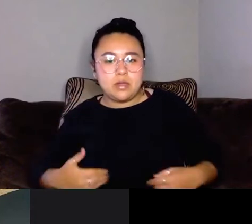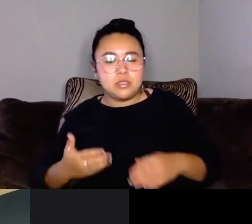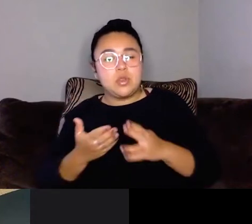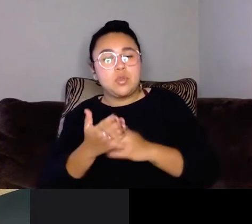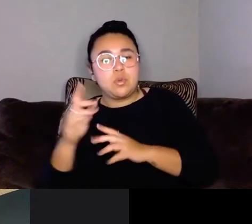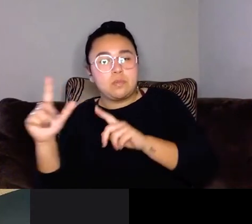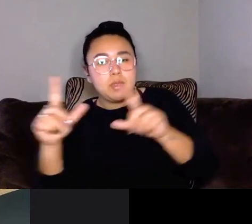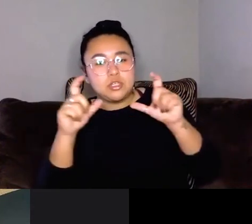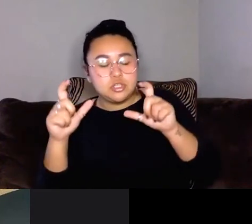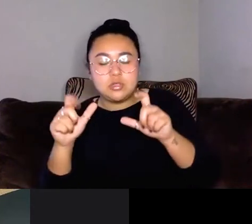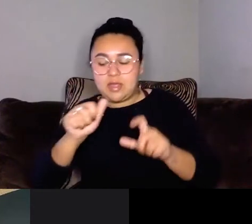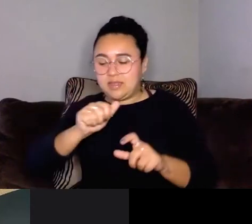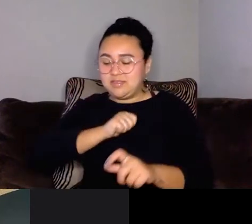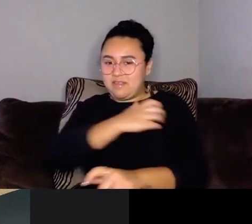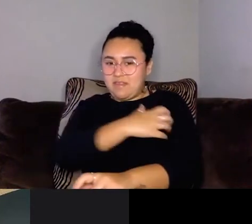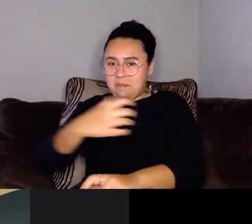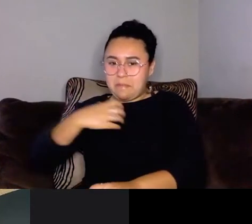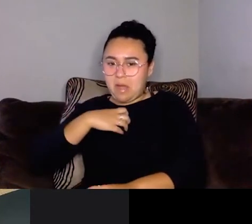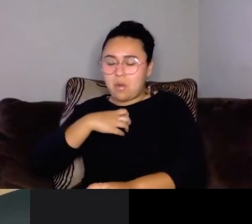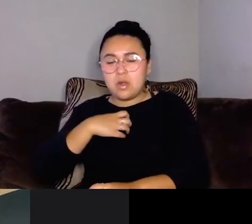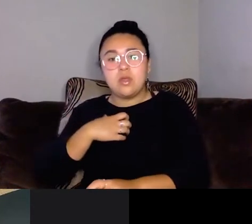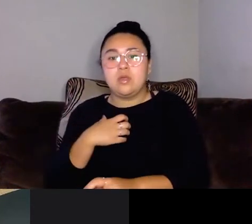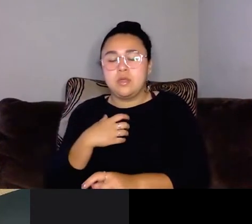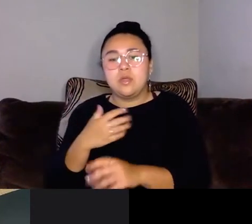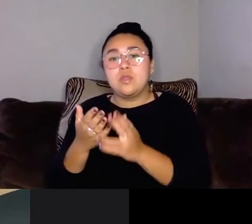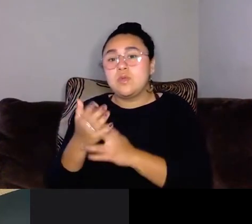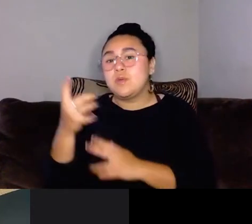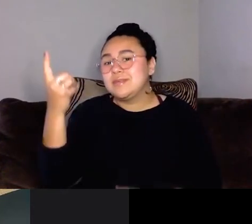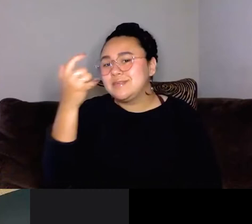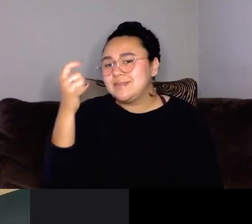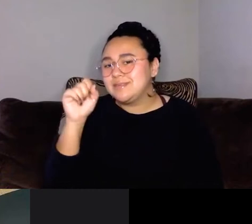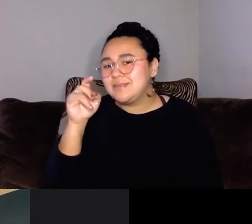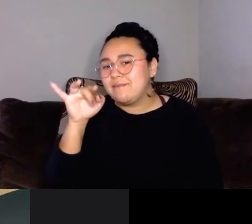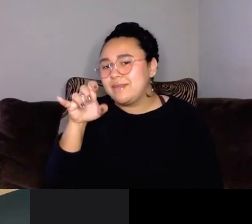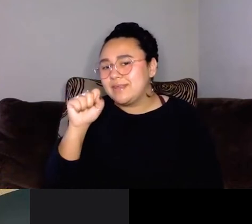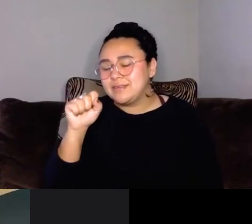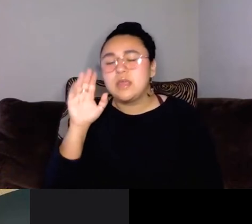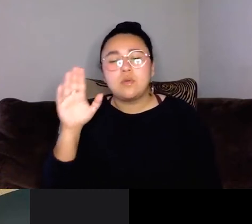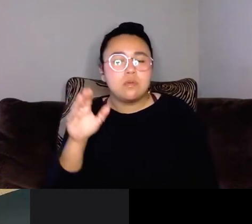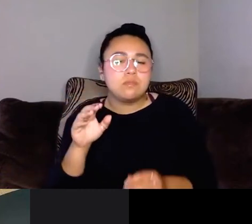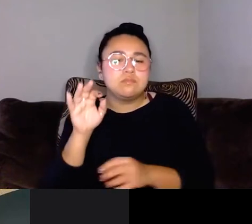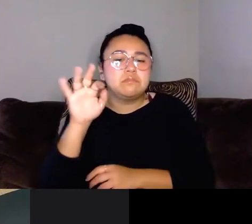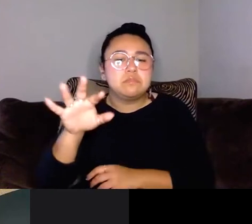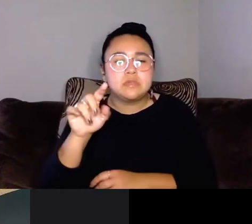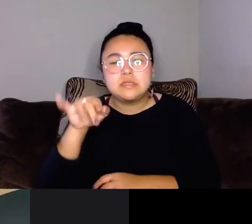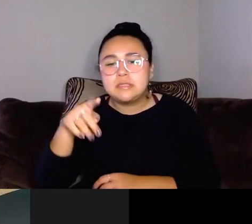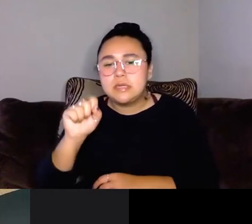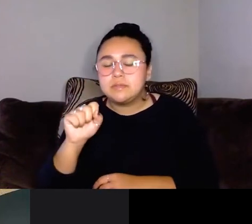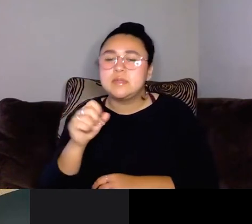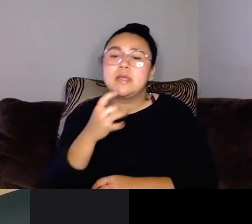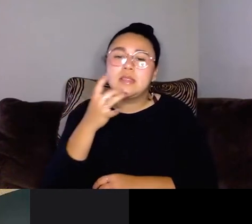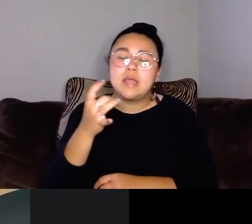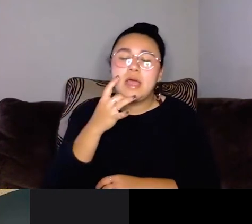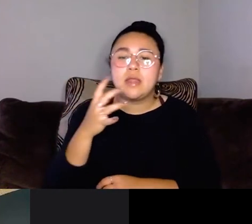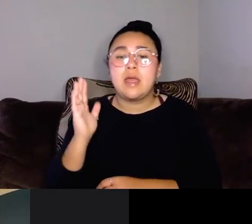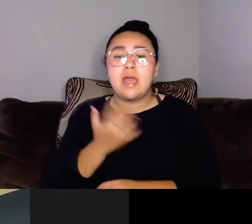-empowerment through fabulous selfies. So Spencer's going to give us some tips on lighting and other tricks that could make our selfies look even